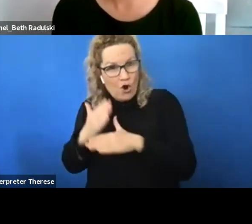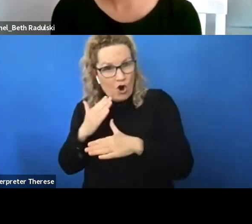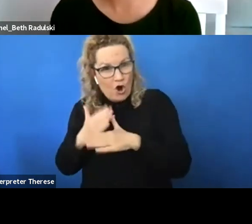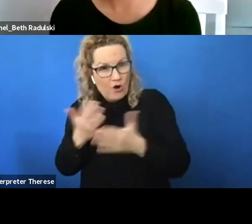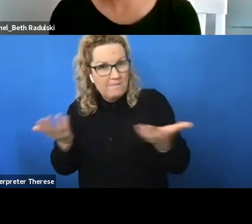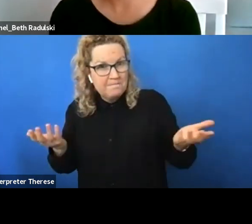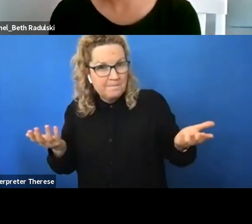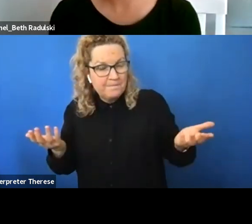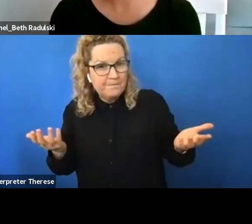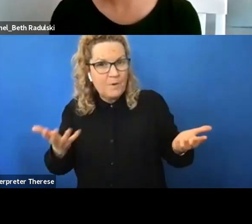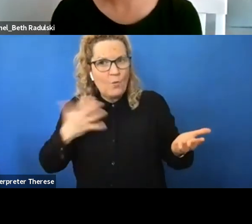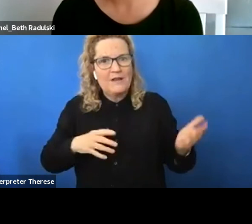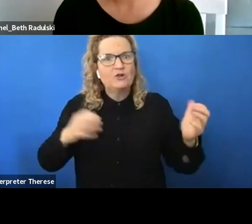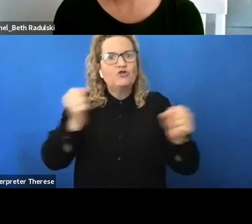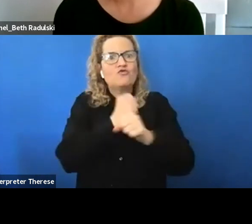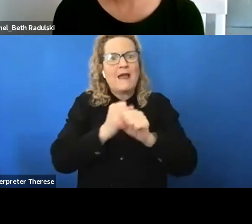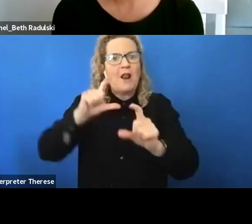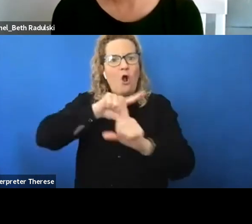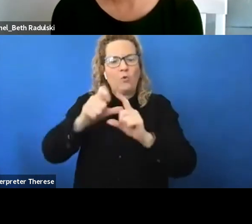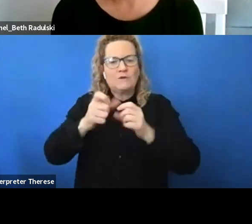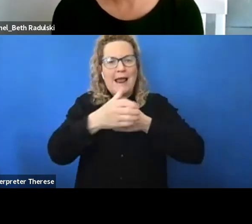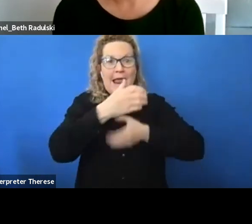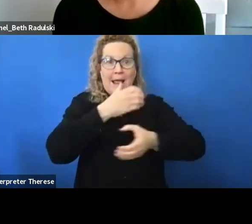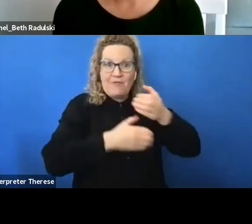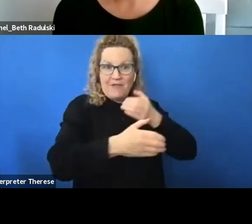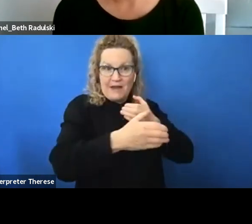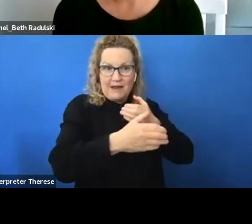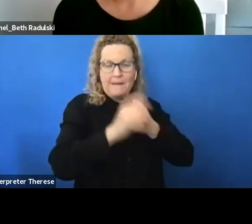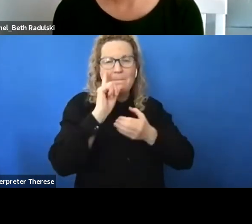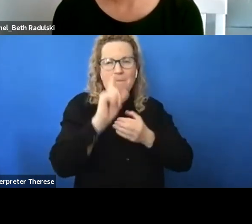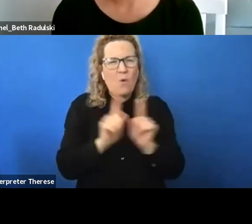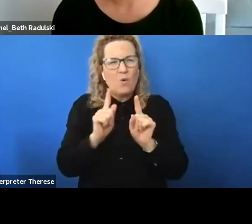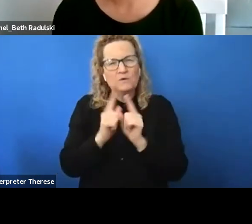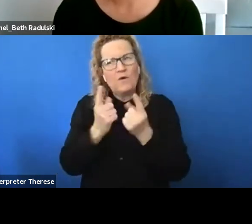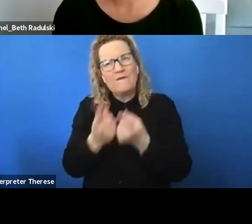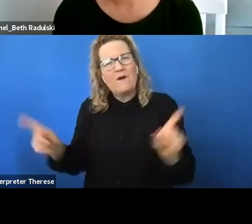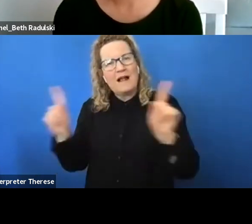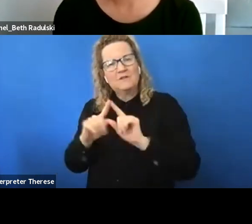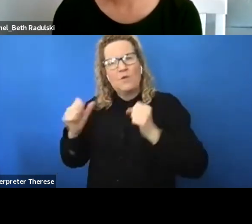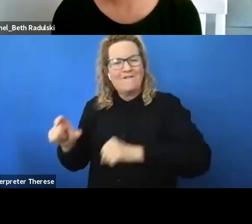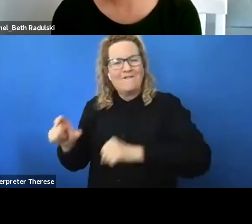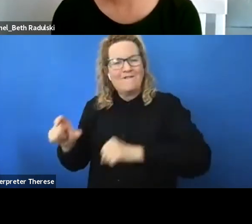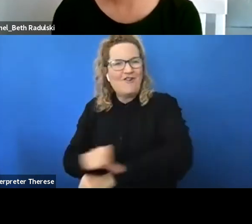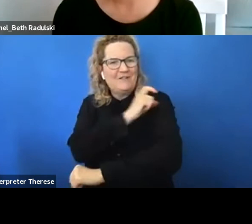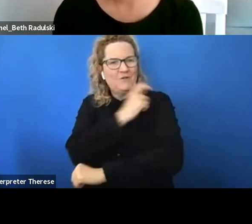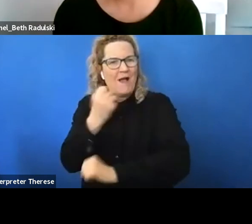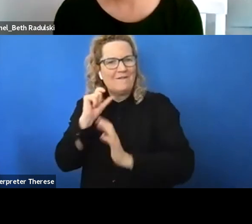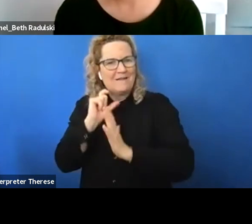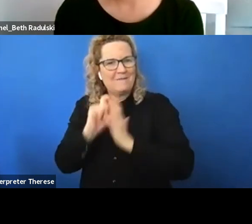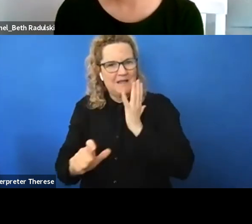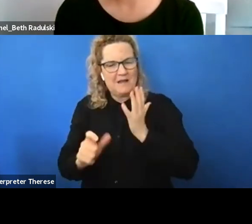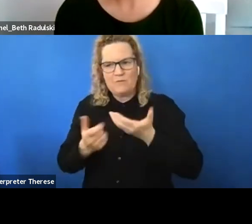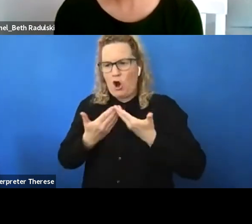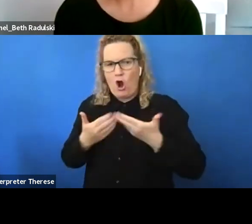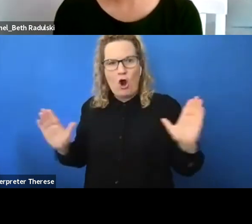creating a culture that is empathetic but also for us to have the confidence with a disability to be open and